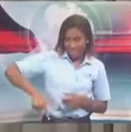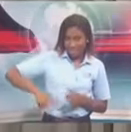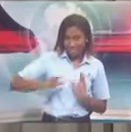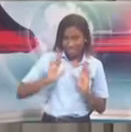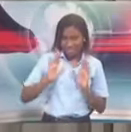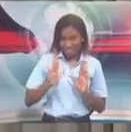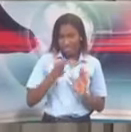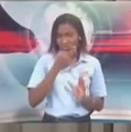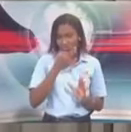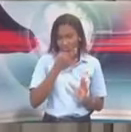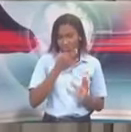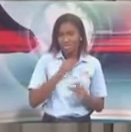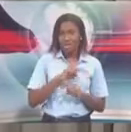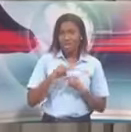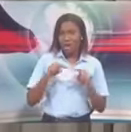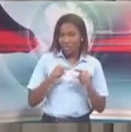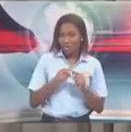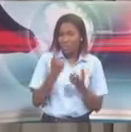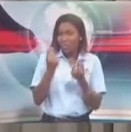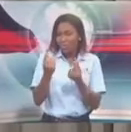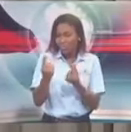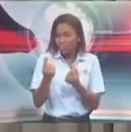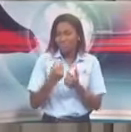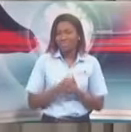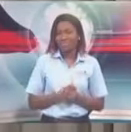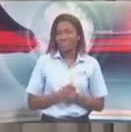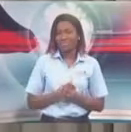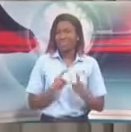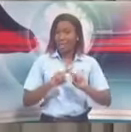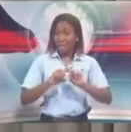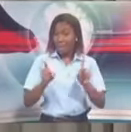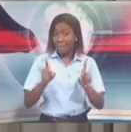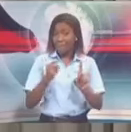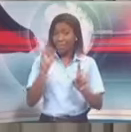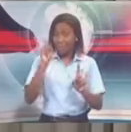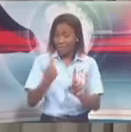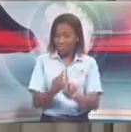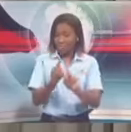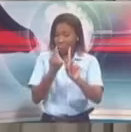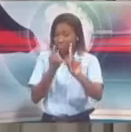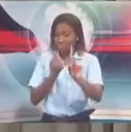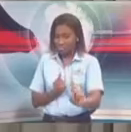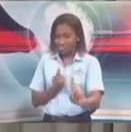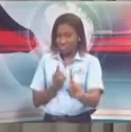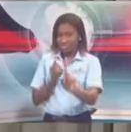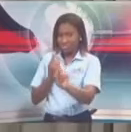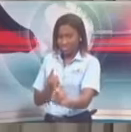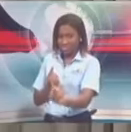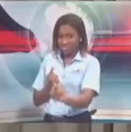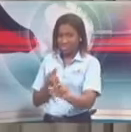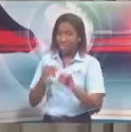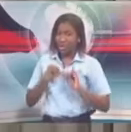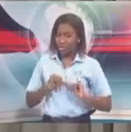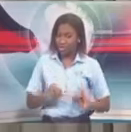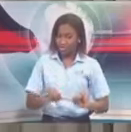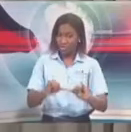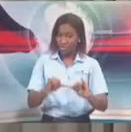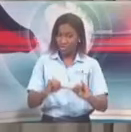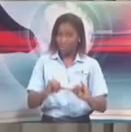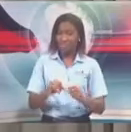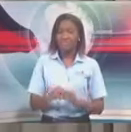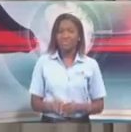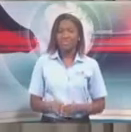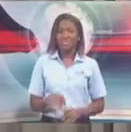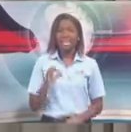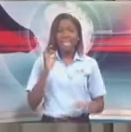the assistance on these things is please social distancing, physical distancing continues and we're asking that the vendors place